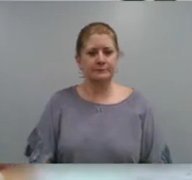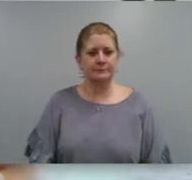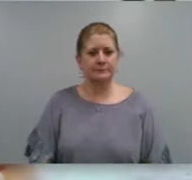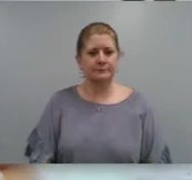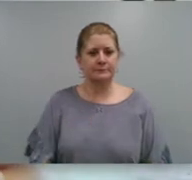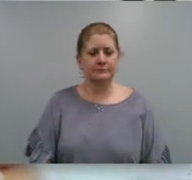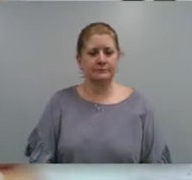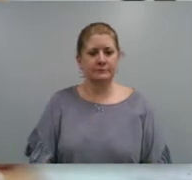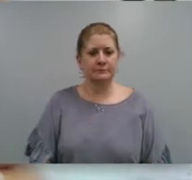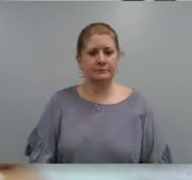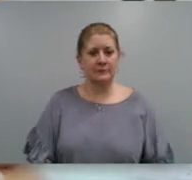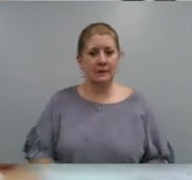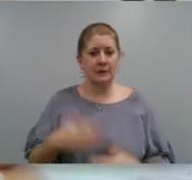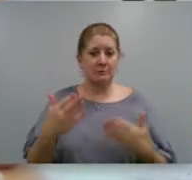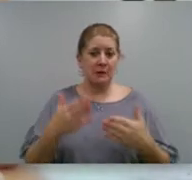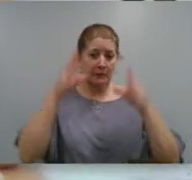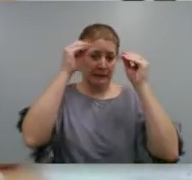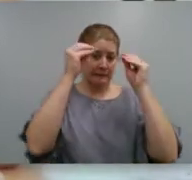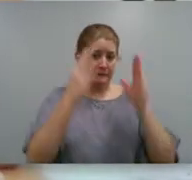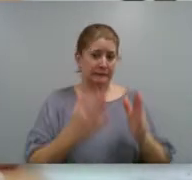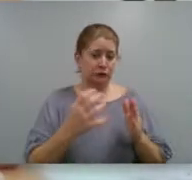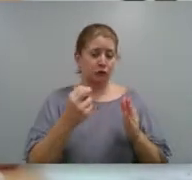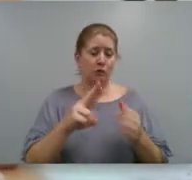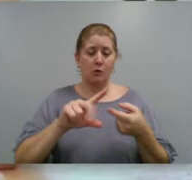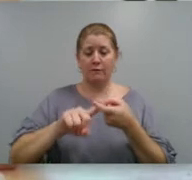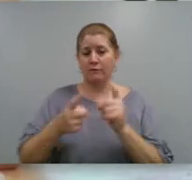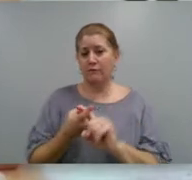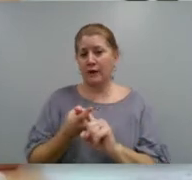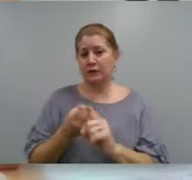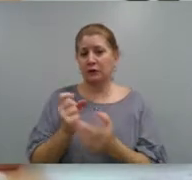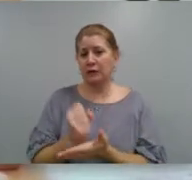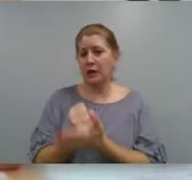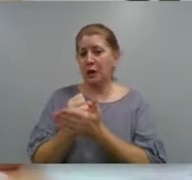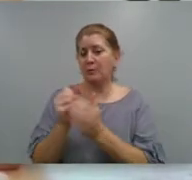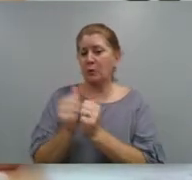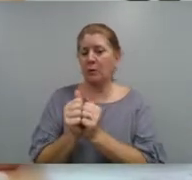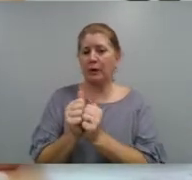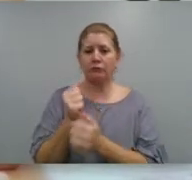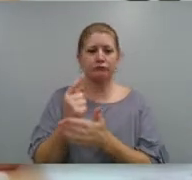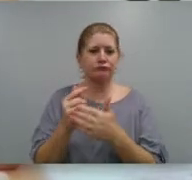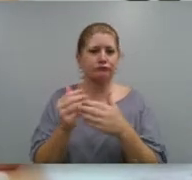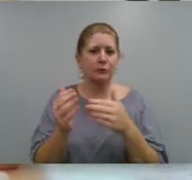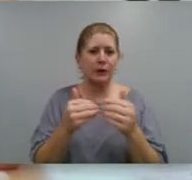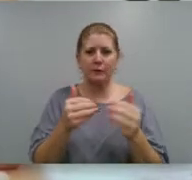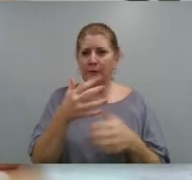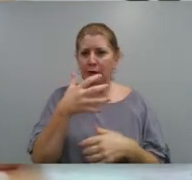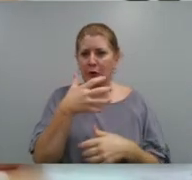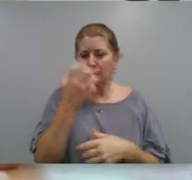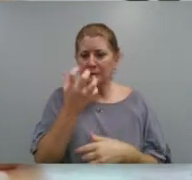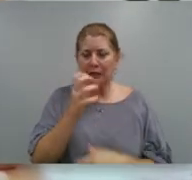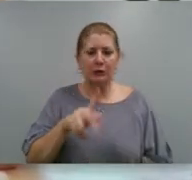A teacher or trusted friend might be able to help you with whatever is making you upset or angry.